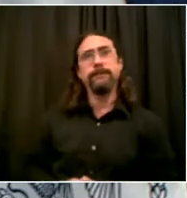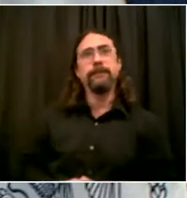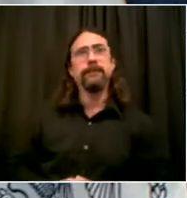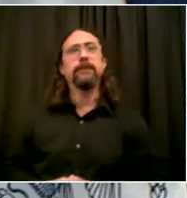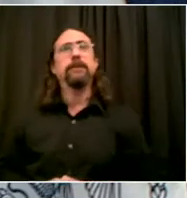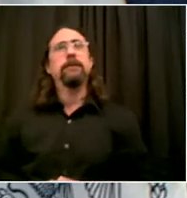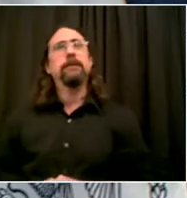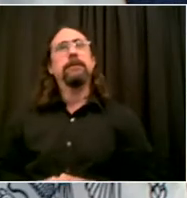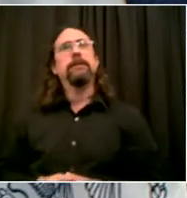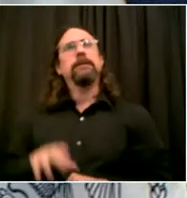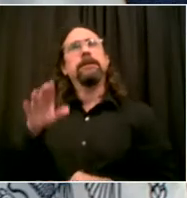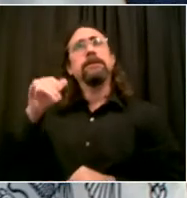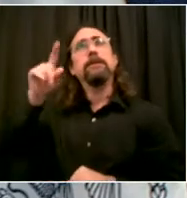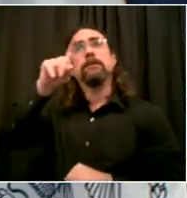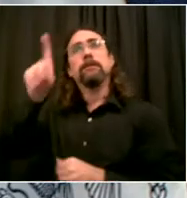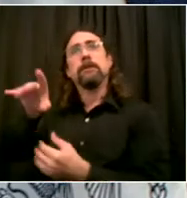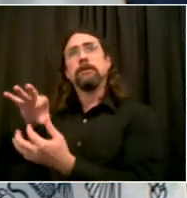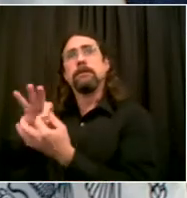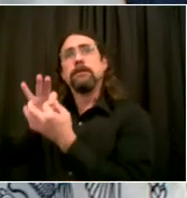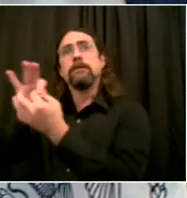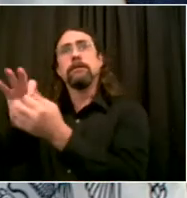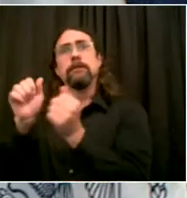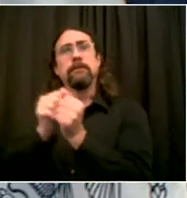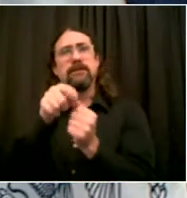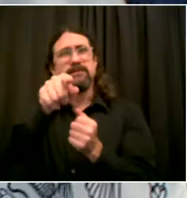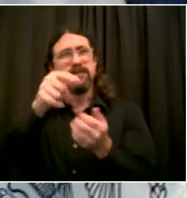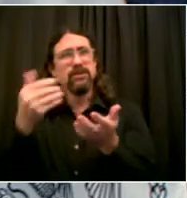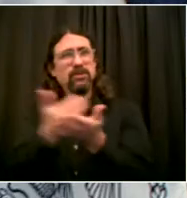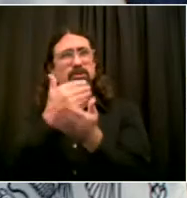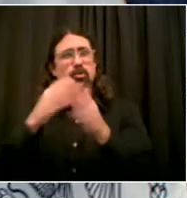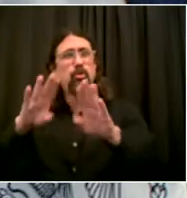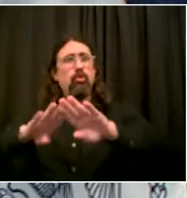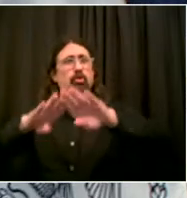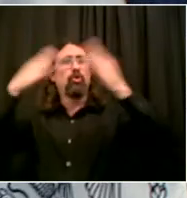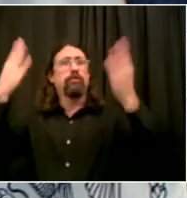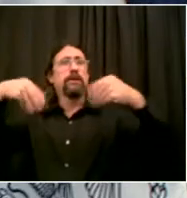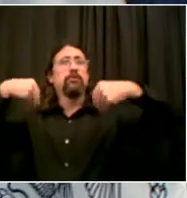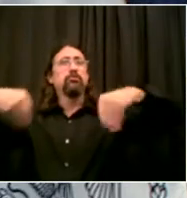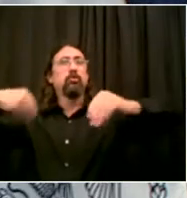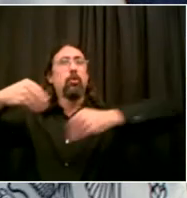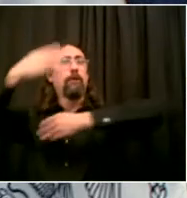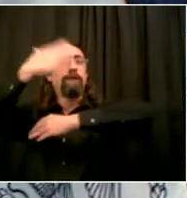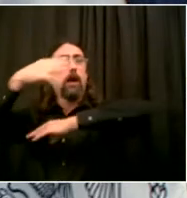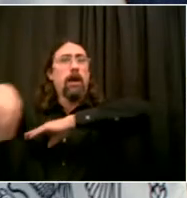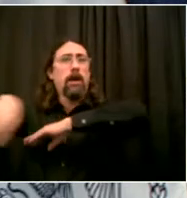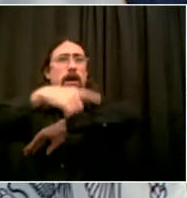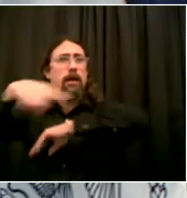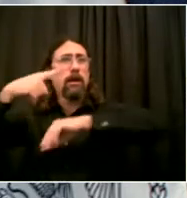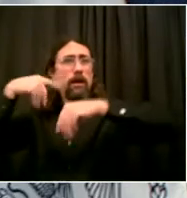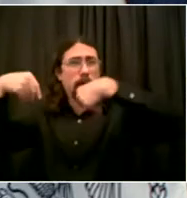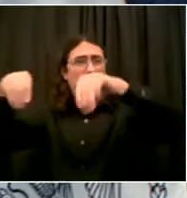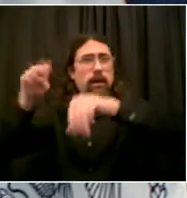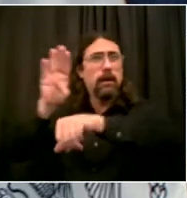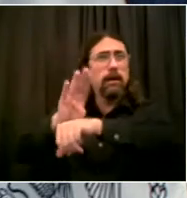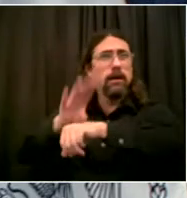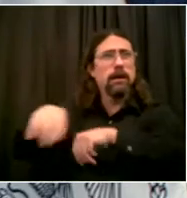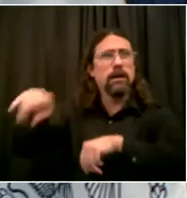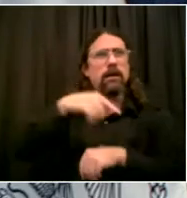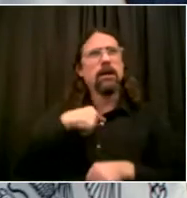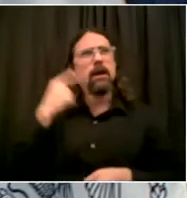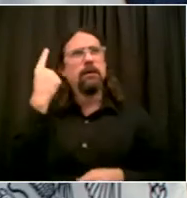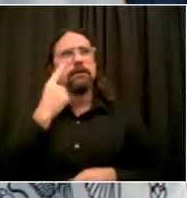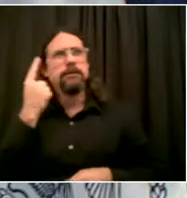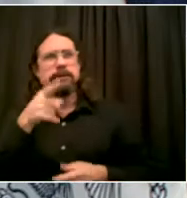business has an open streets permit? Could you just kind of